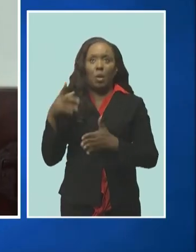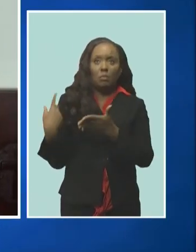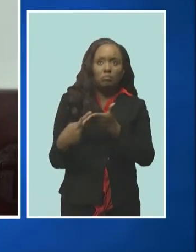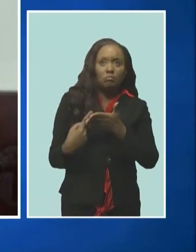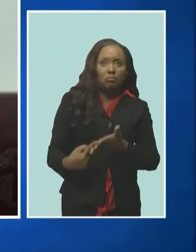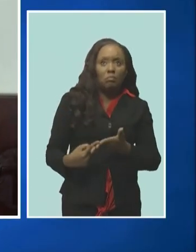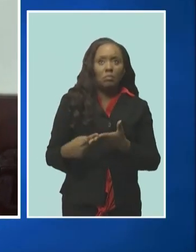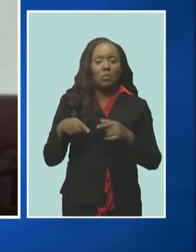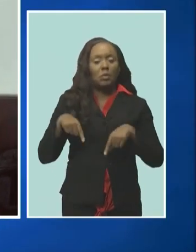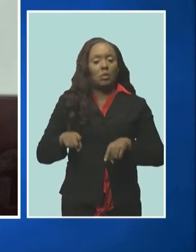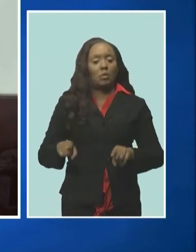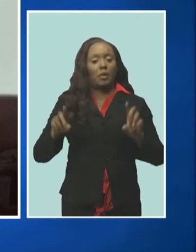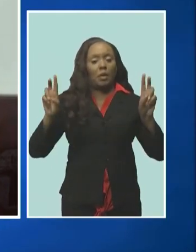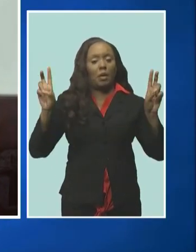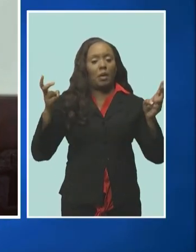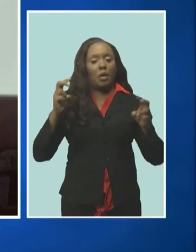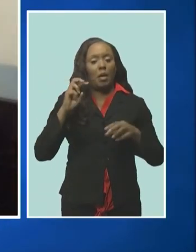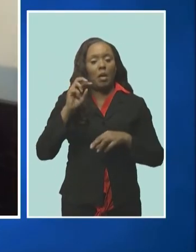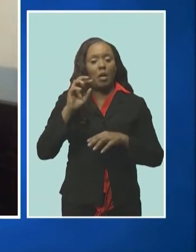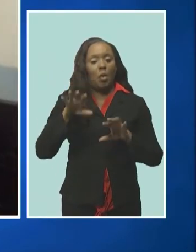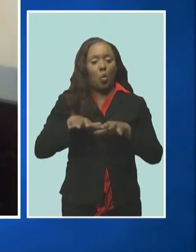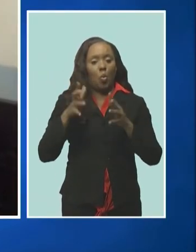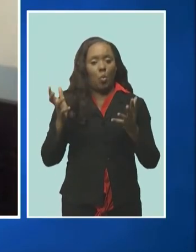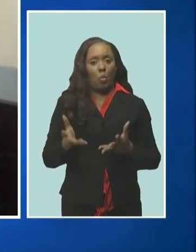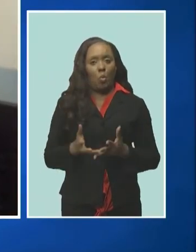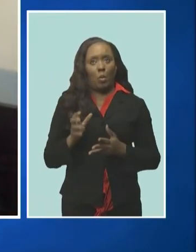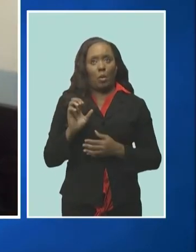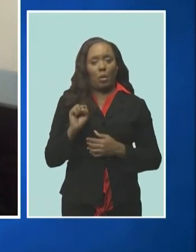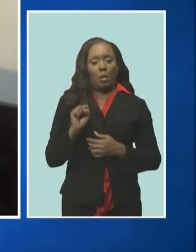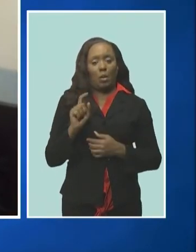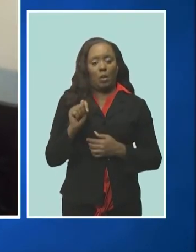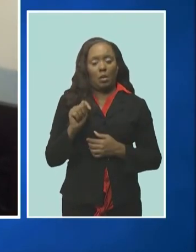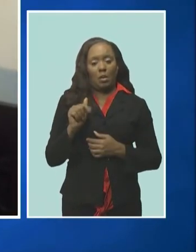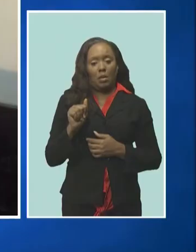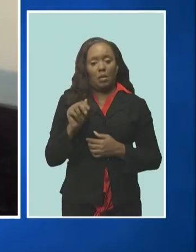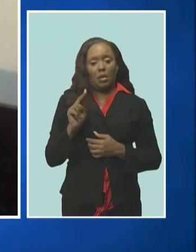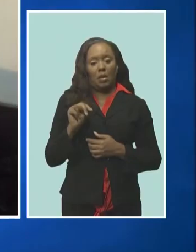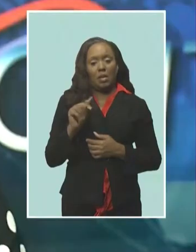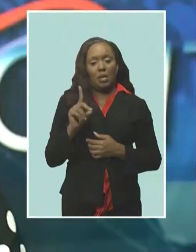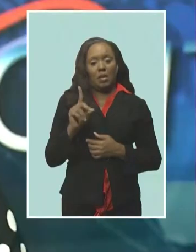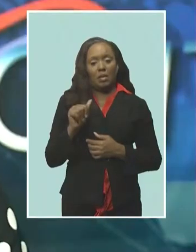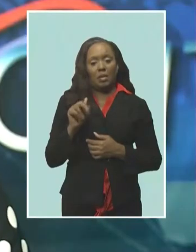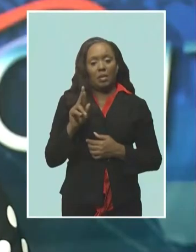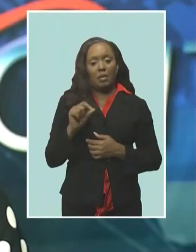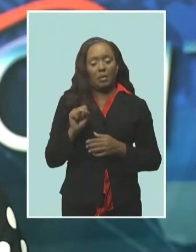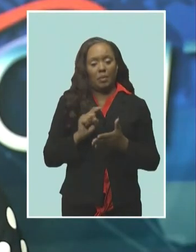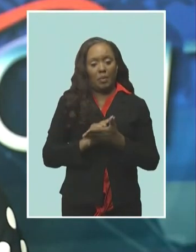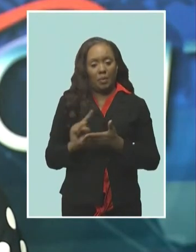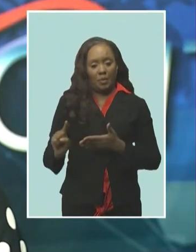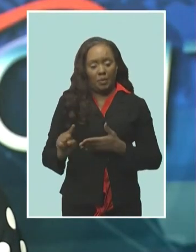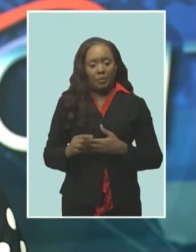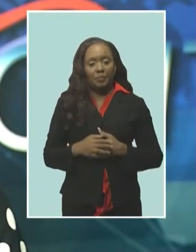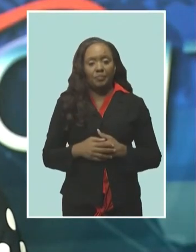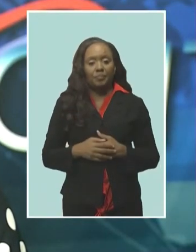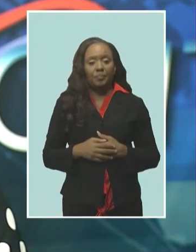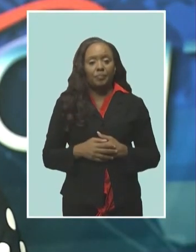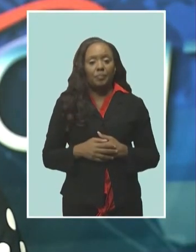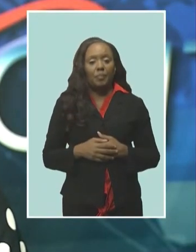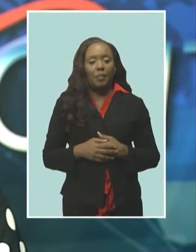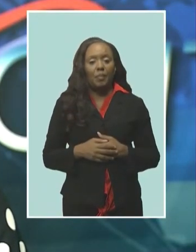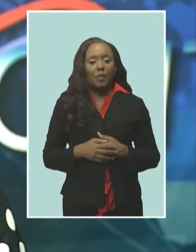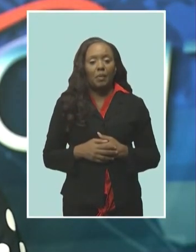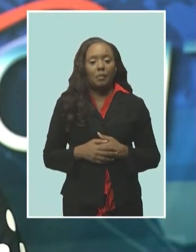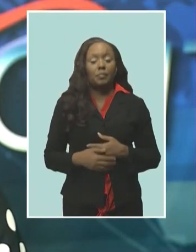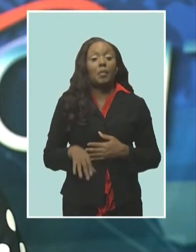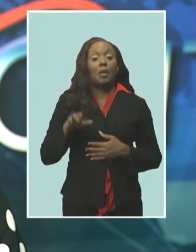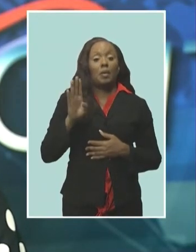during world standards week trevor thorke cbc news meanwhile we're being told the